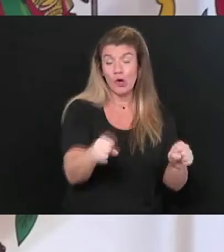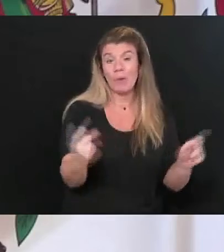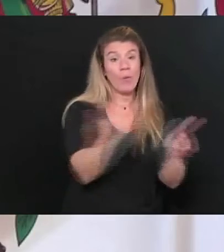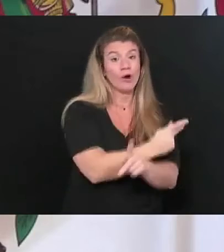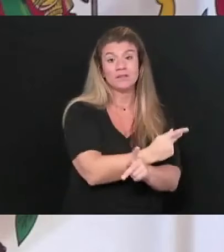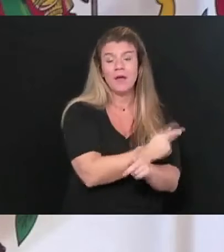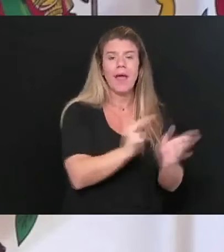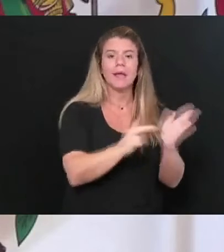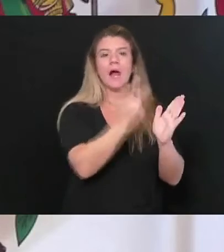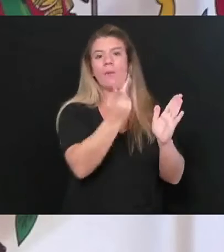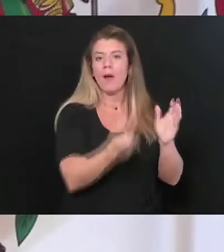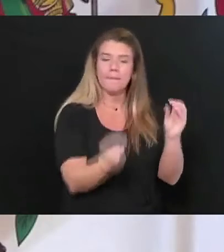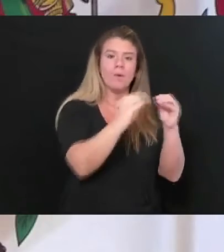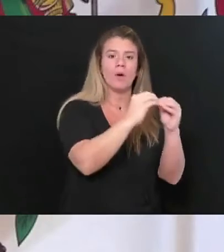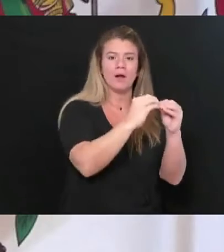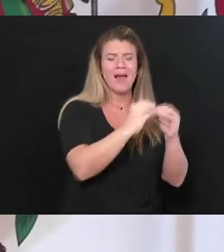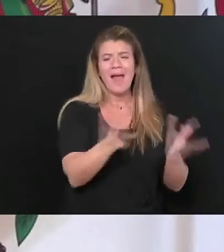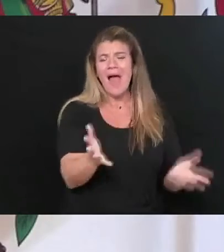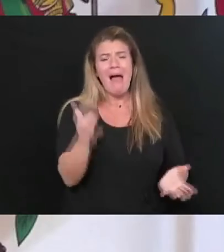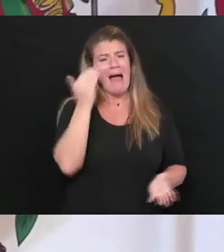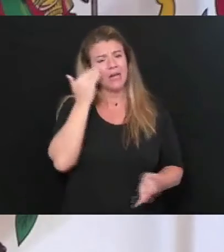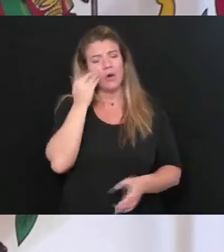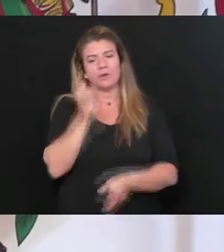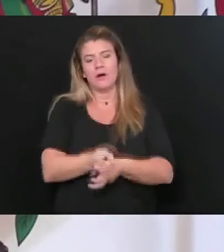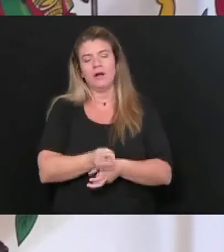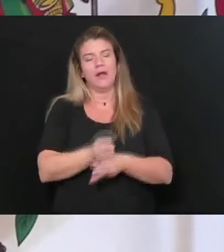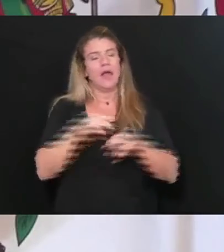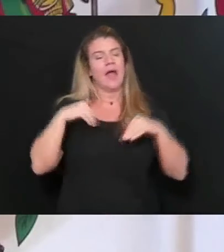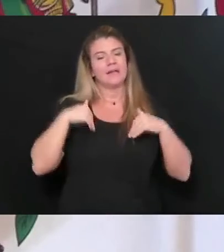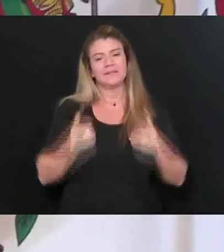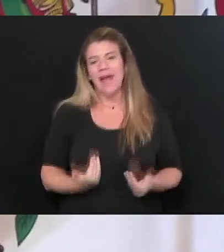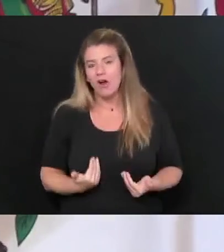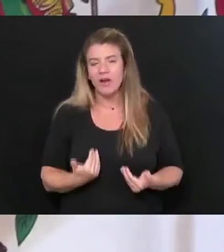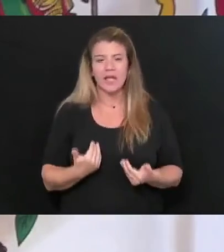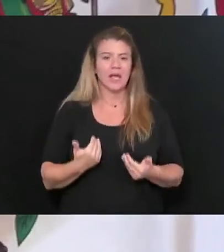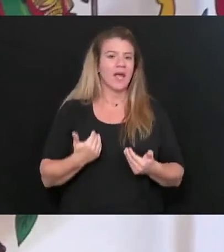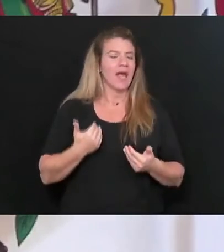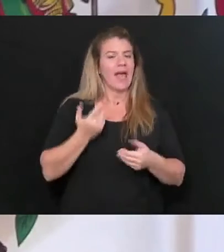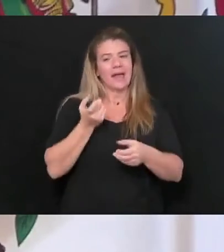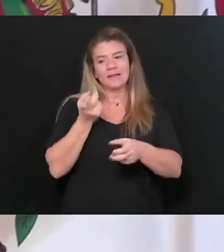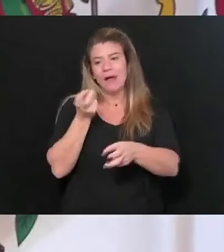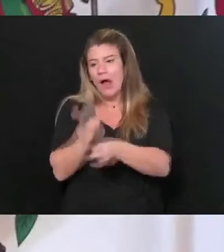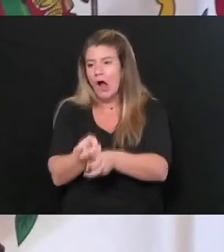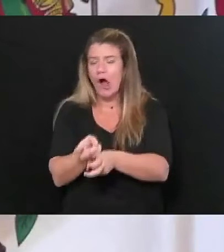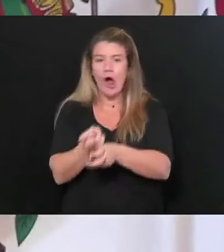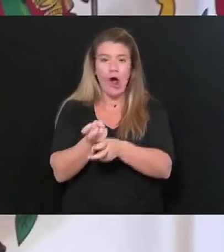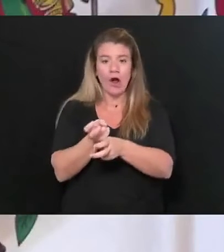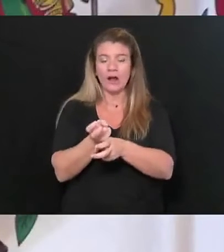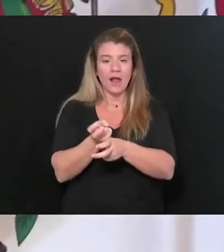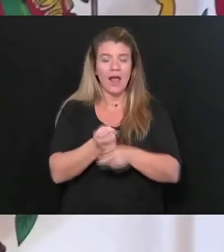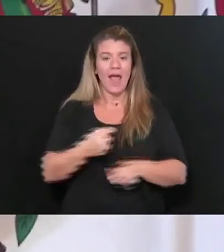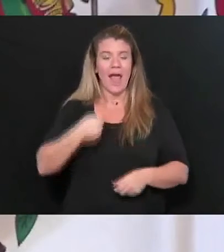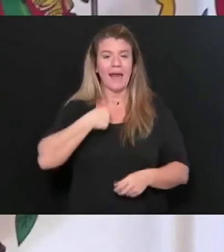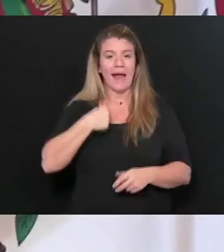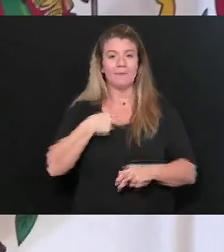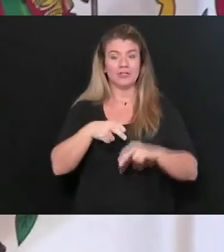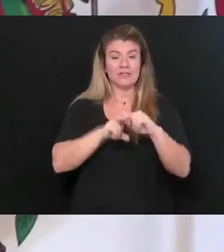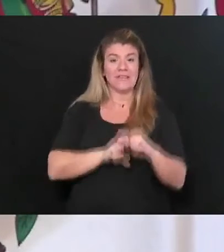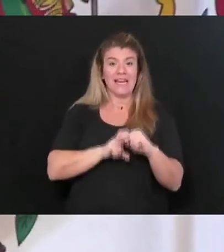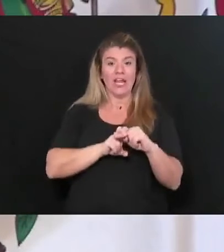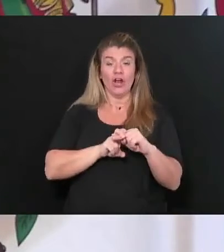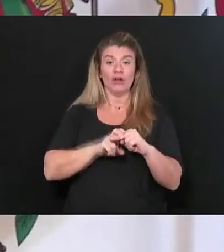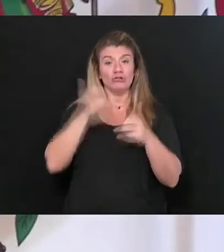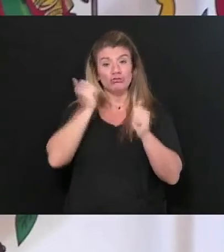sure it's tough and sure it's tiring and everything to sit here and be a 350 pound cheerleader on a good day.